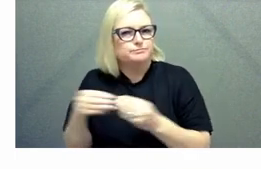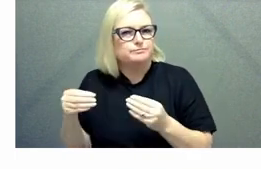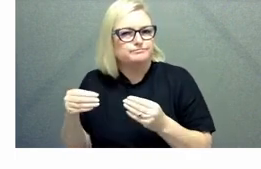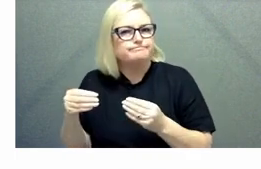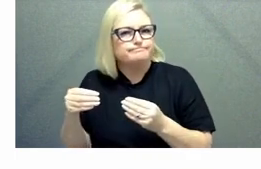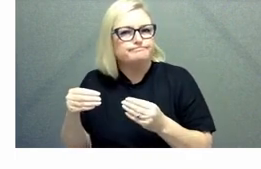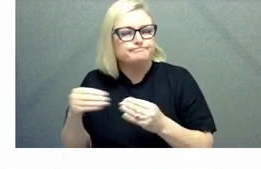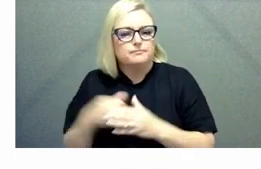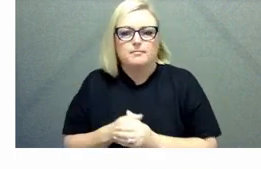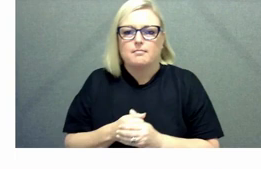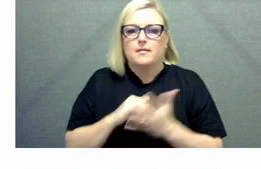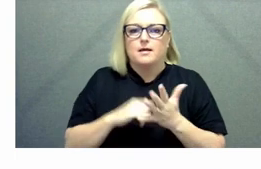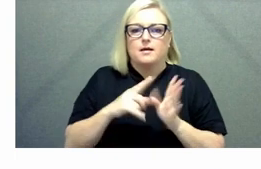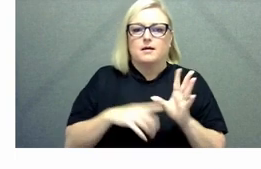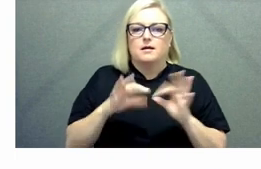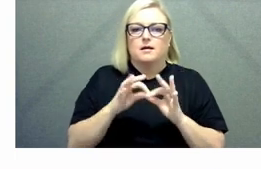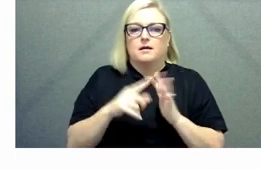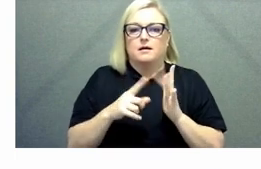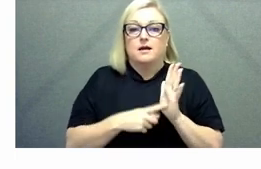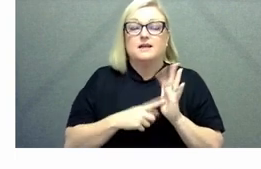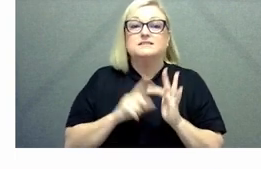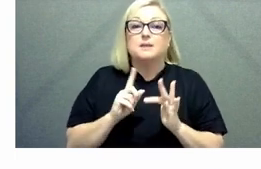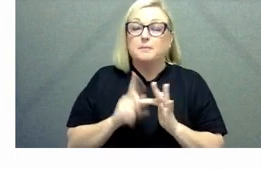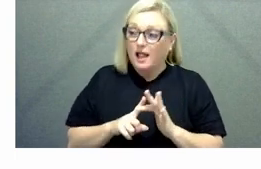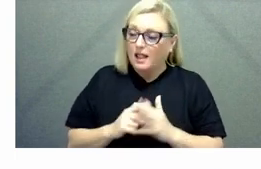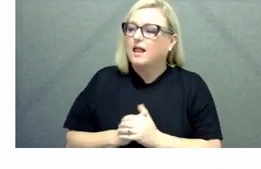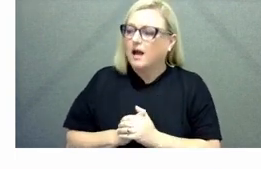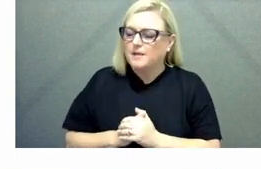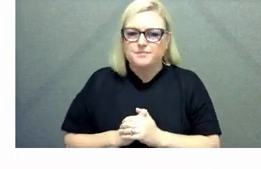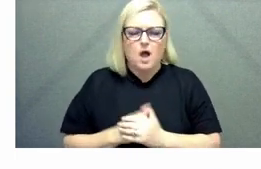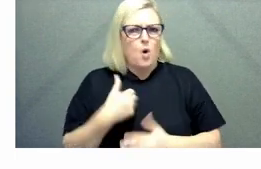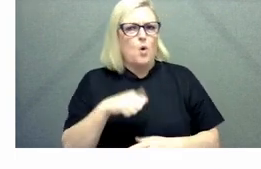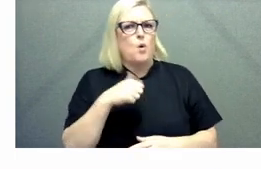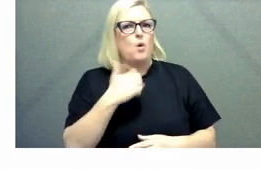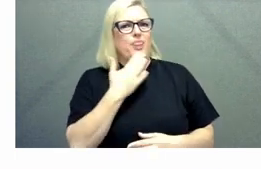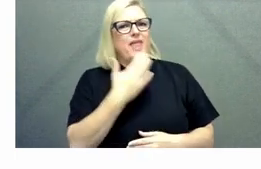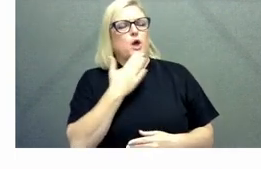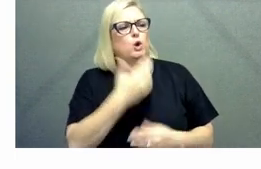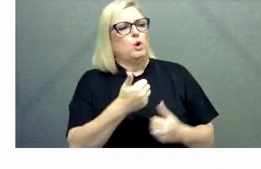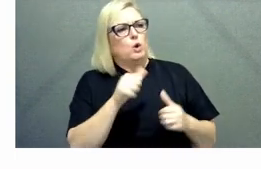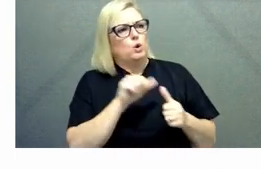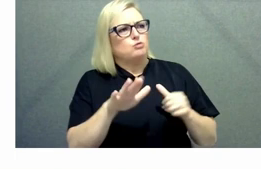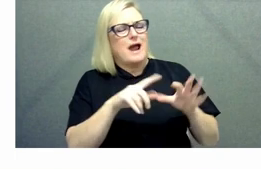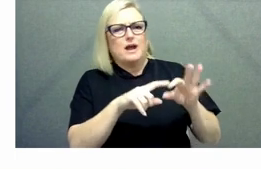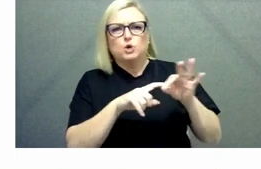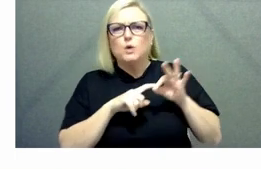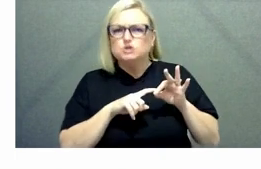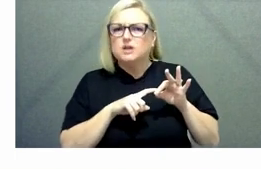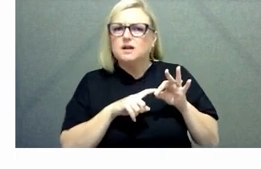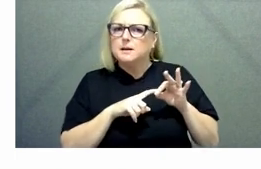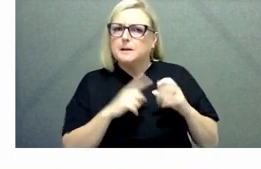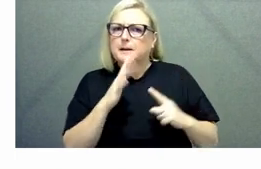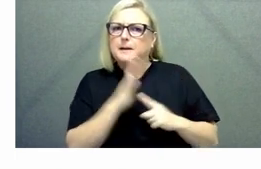yeah sure um that's a great question thank you very much for whoever asked that question i think it's a really important one